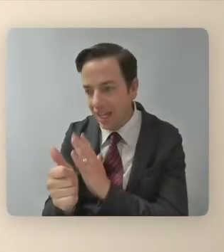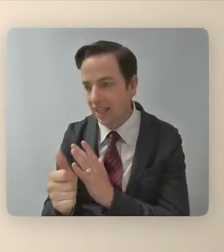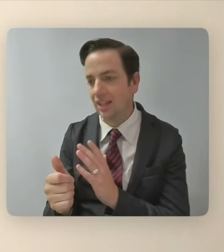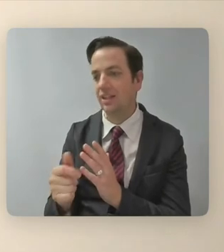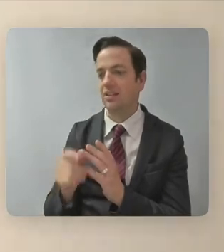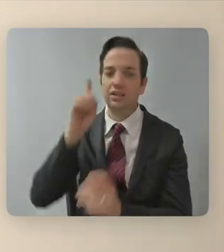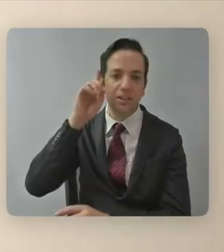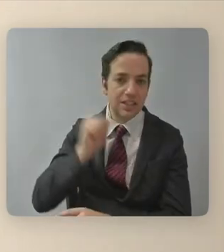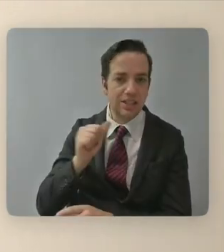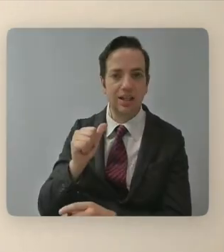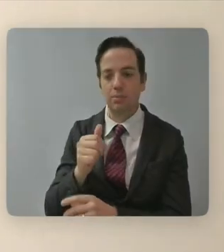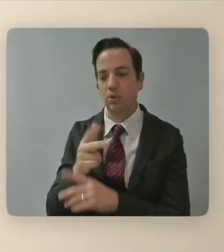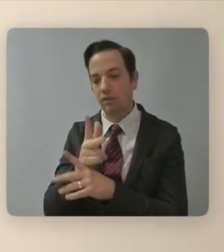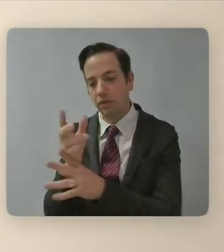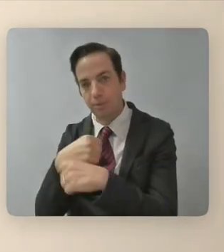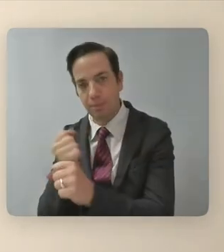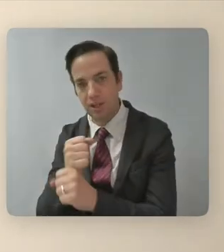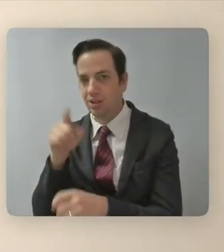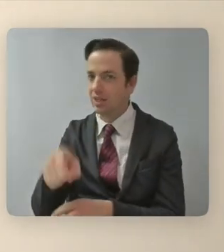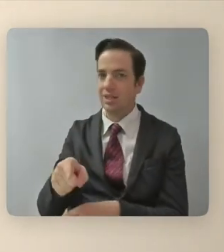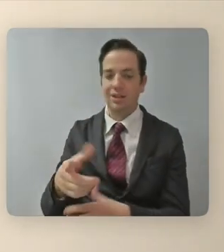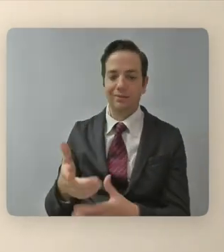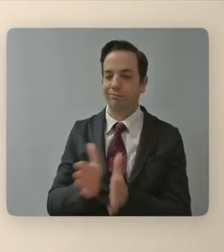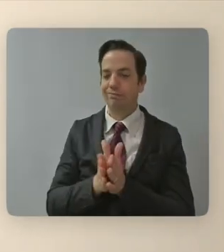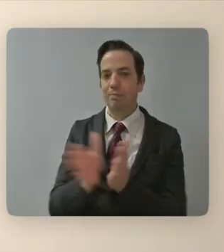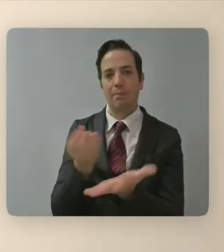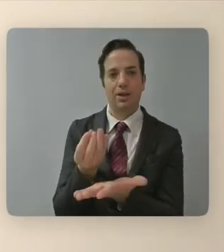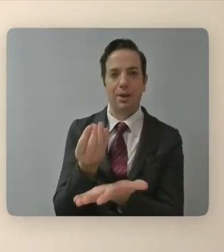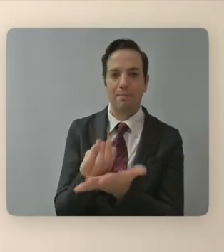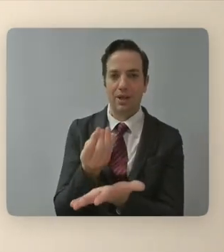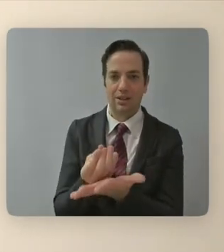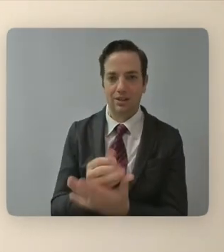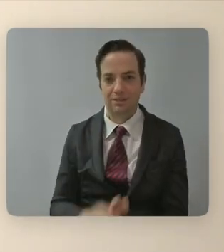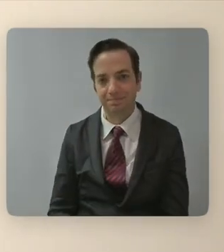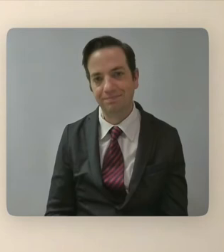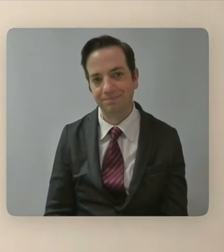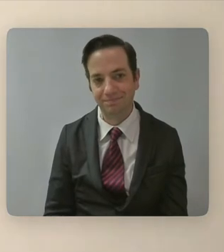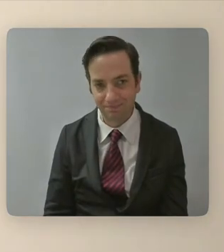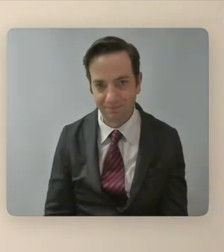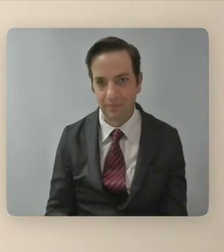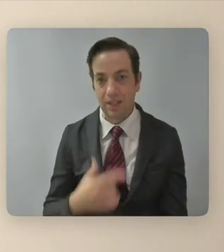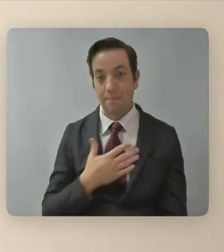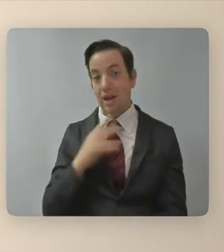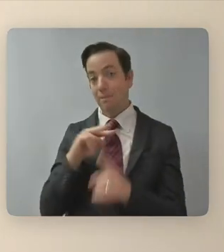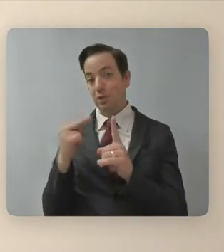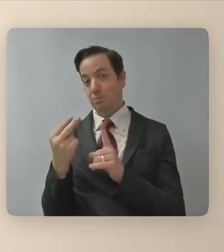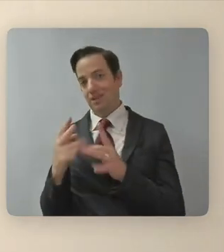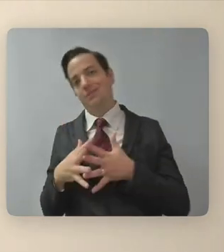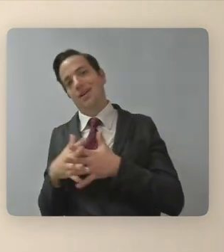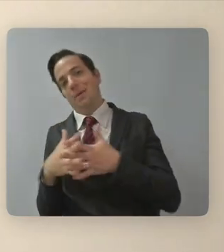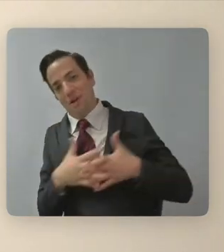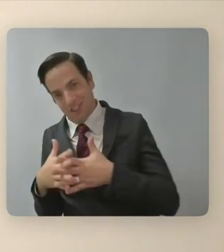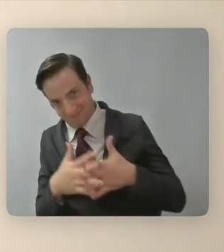And that should be public funding. And so, you know, as coming from the U.S., that's my perspective